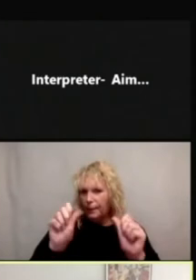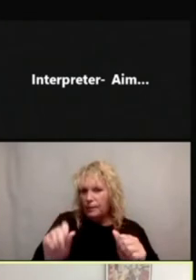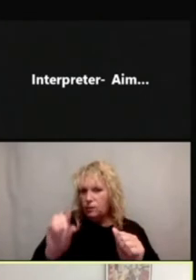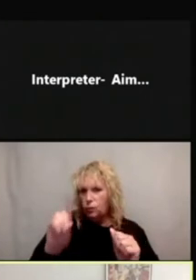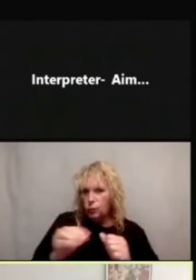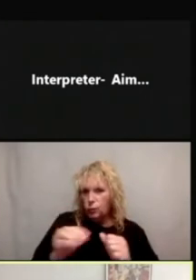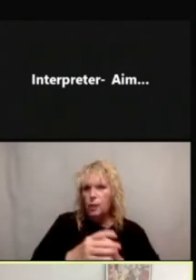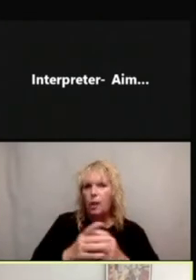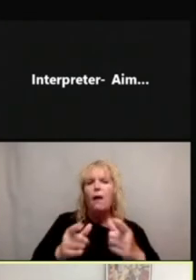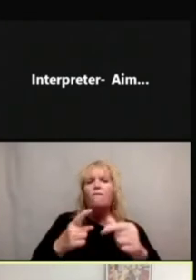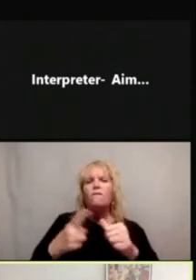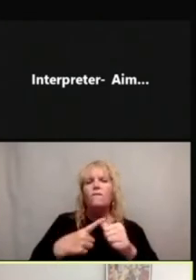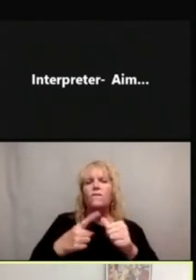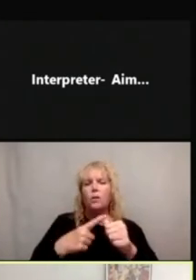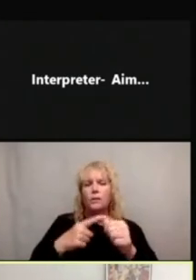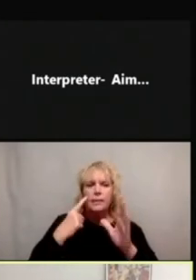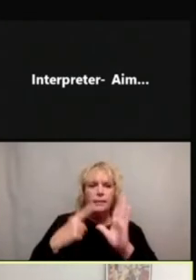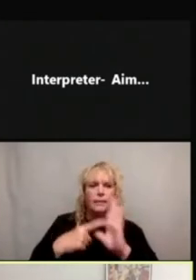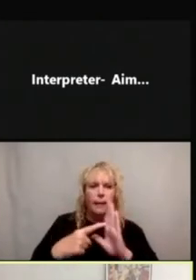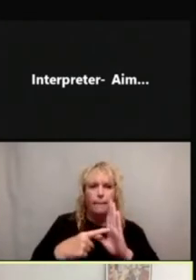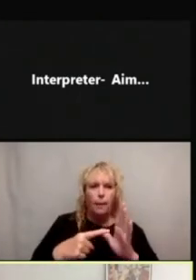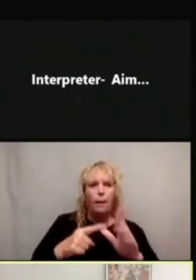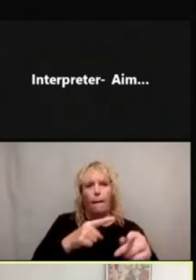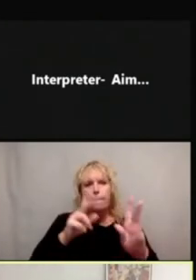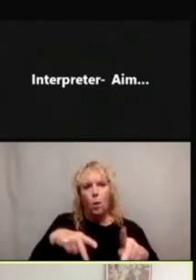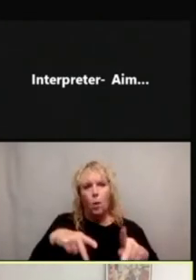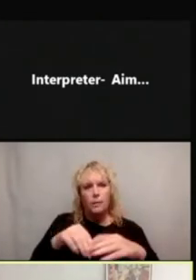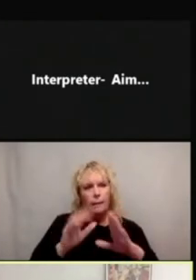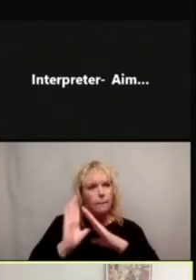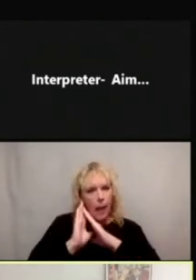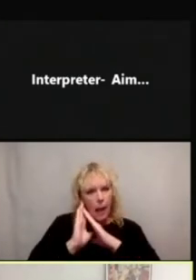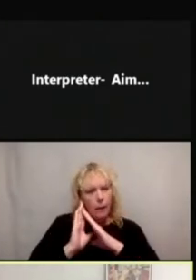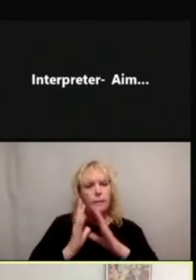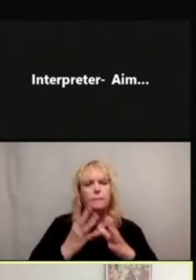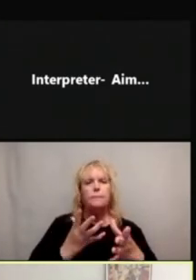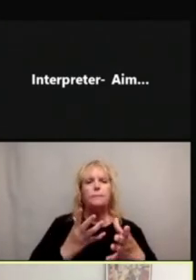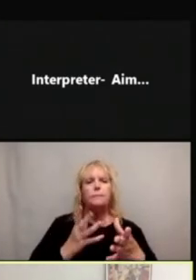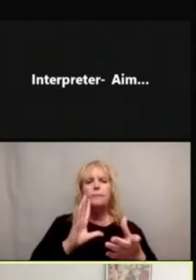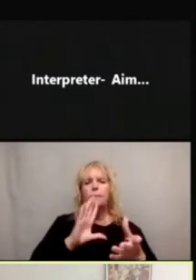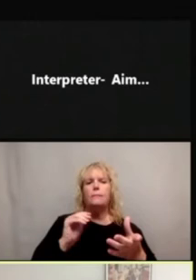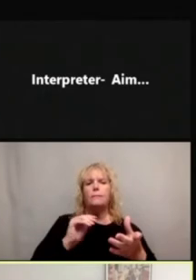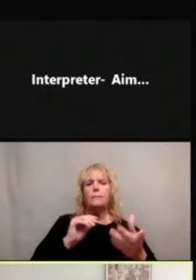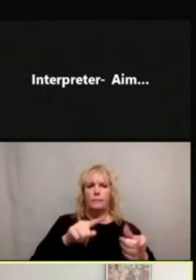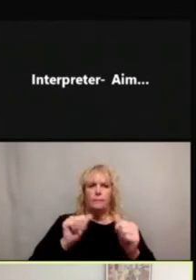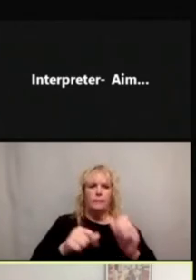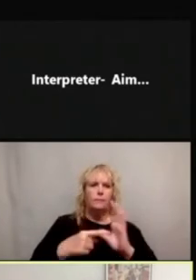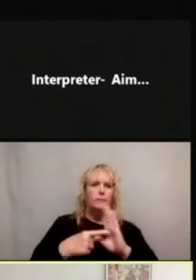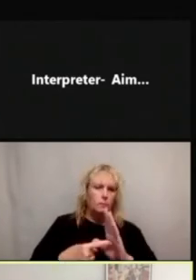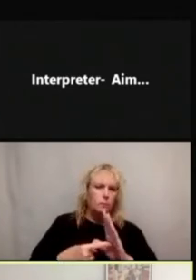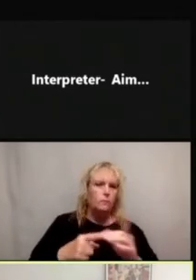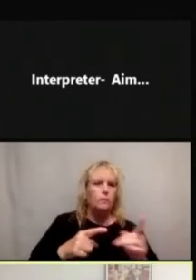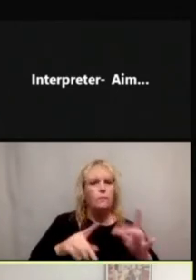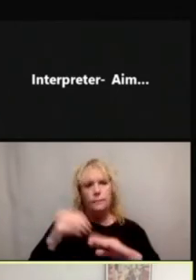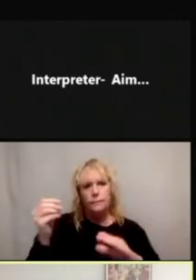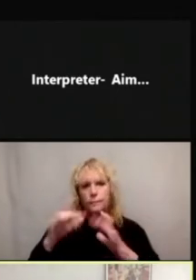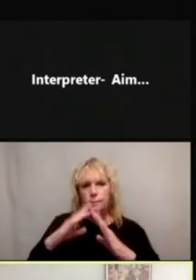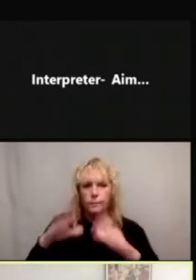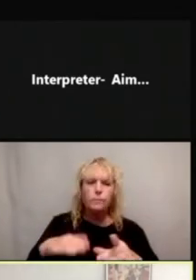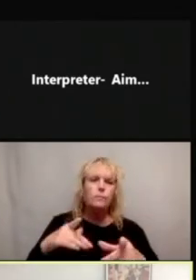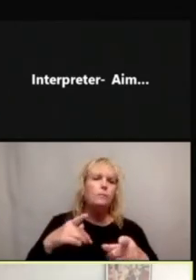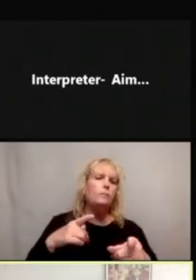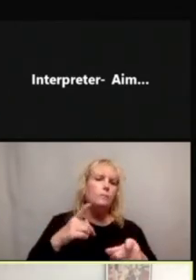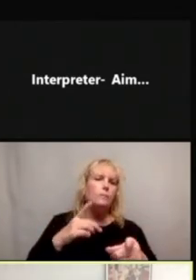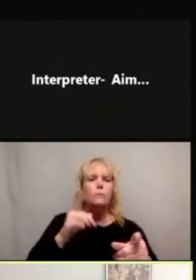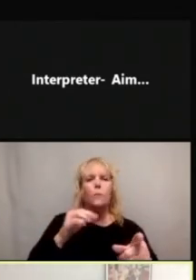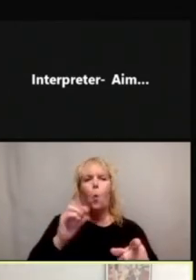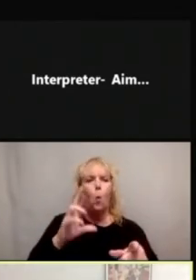first example, we have the person in bed and it shows you zoom out to see the house and it shows that they're staying at home when they're